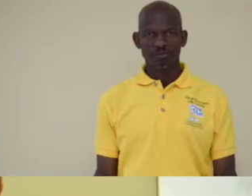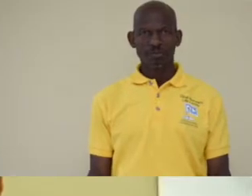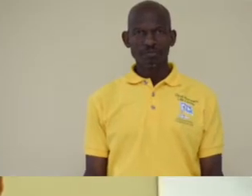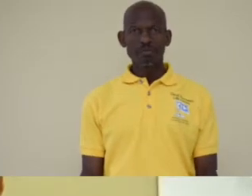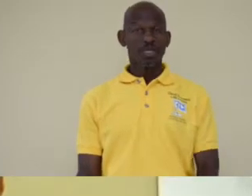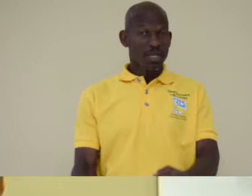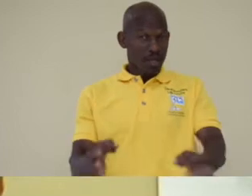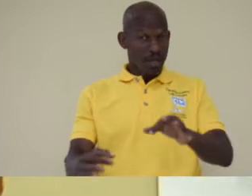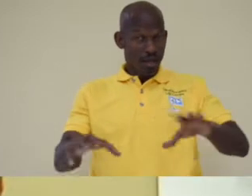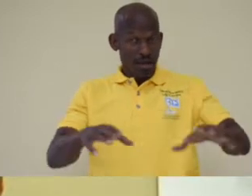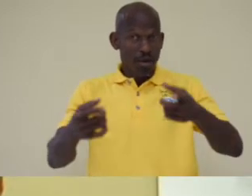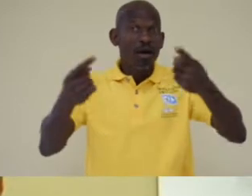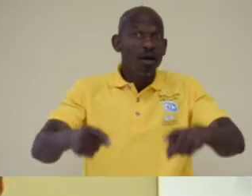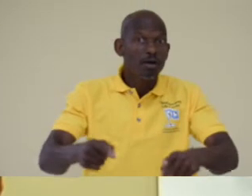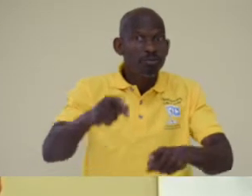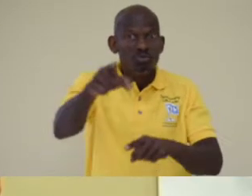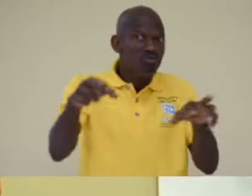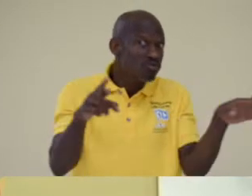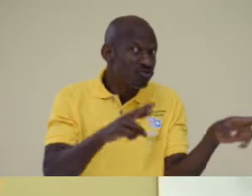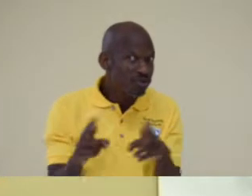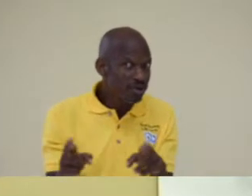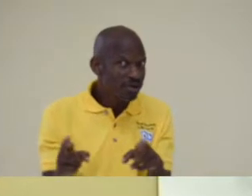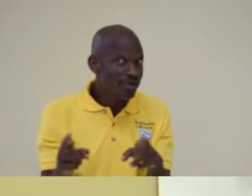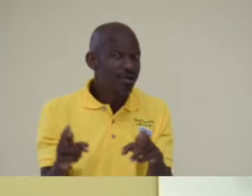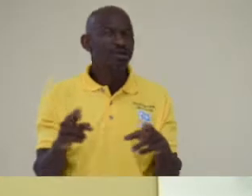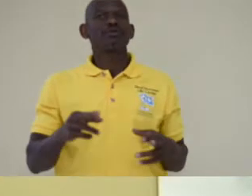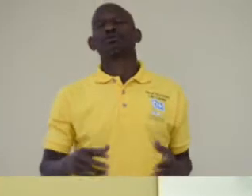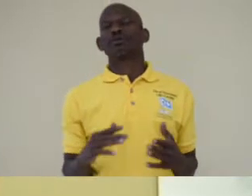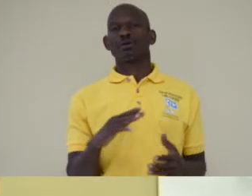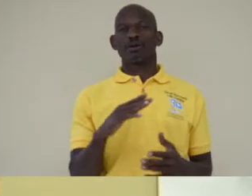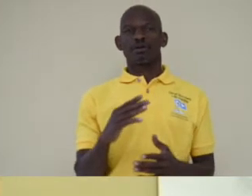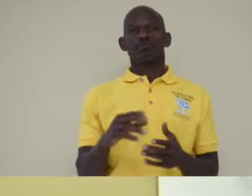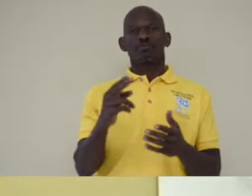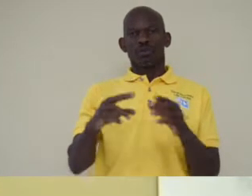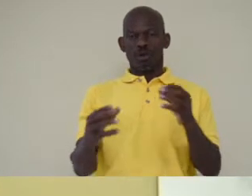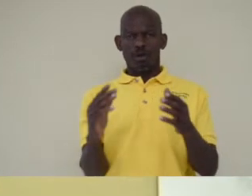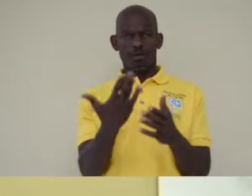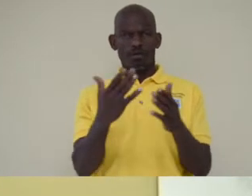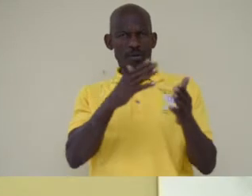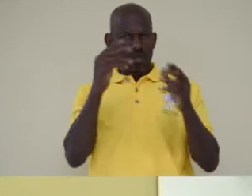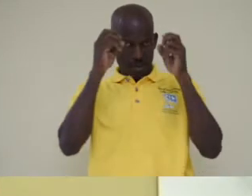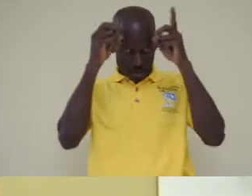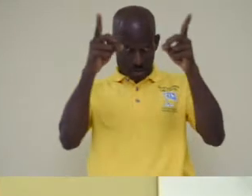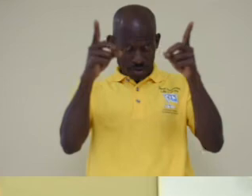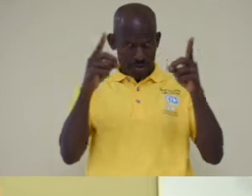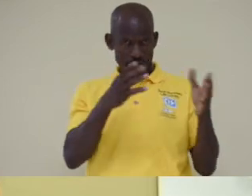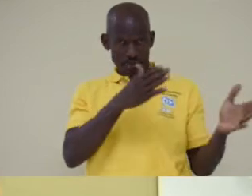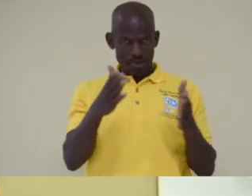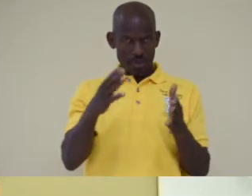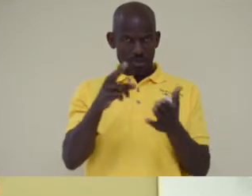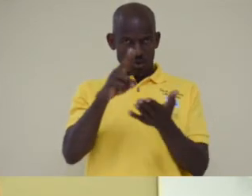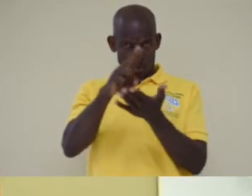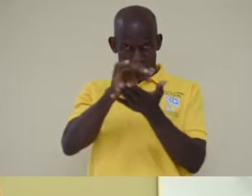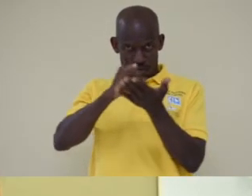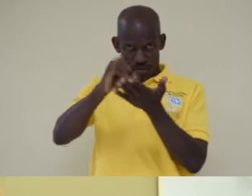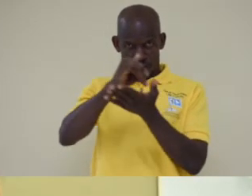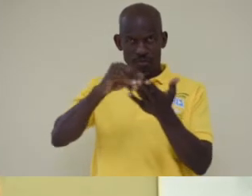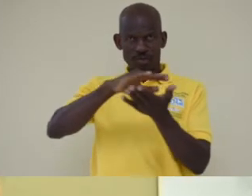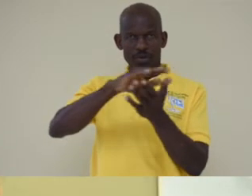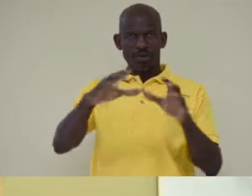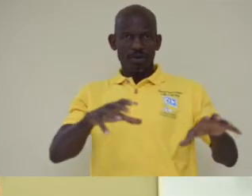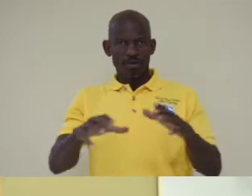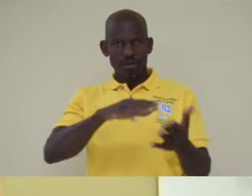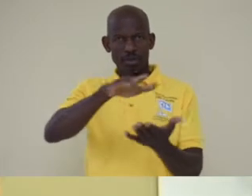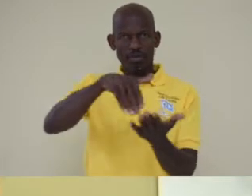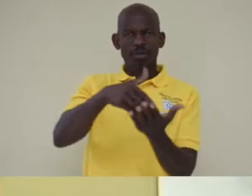Are you prepared for an earthquake? As part of our education and outreach activities, the UWI seismic research center